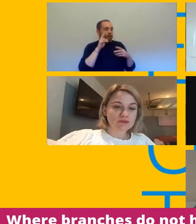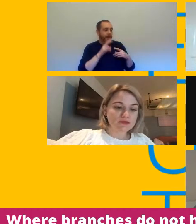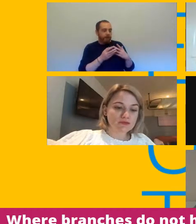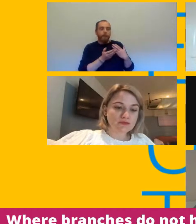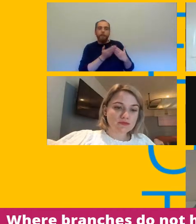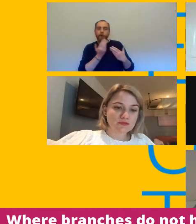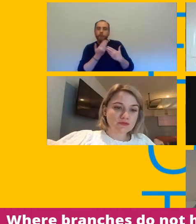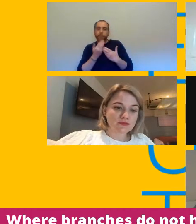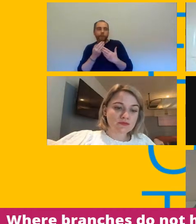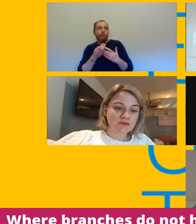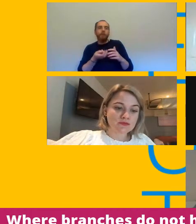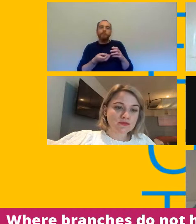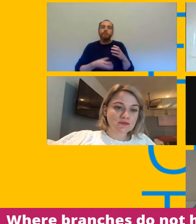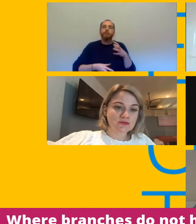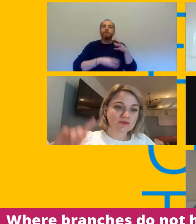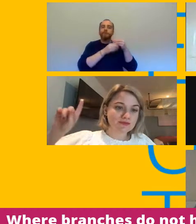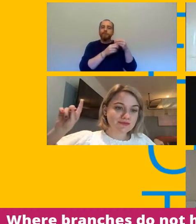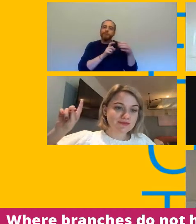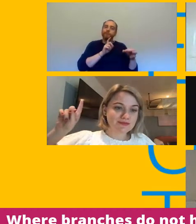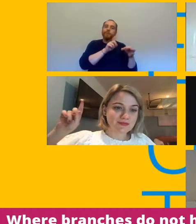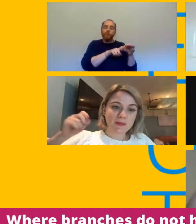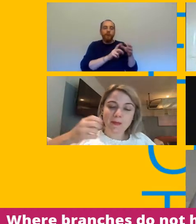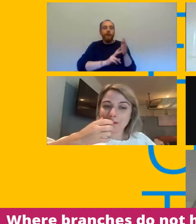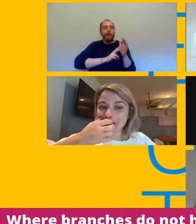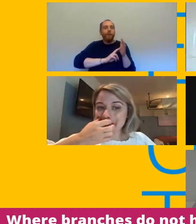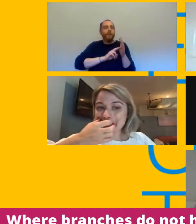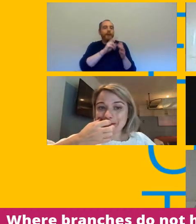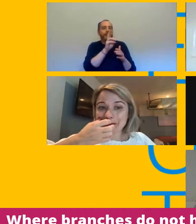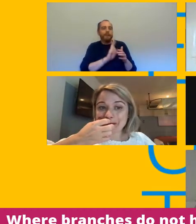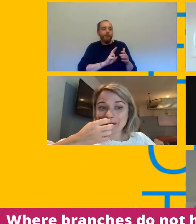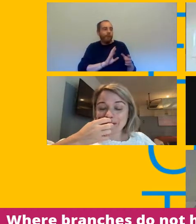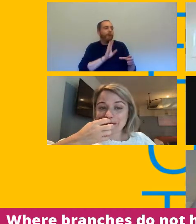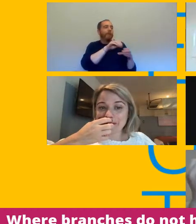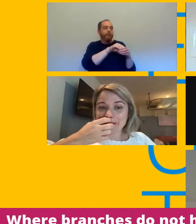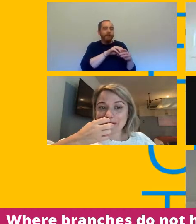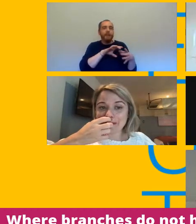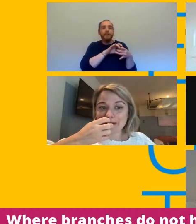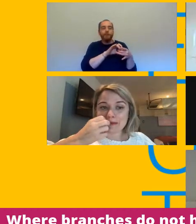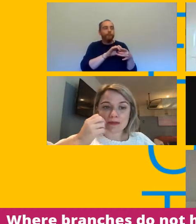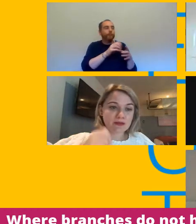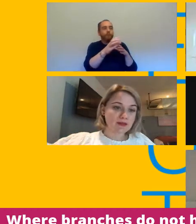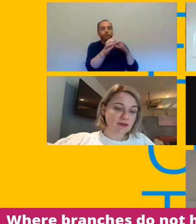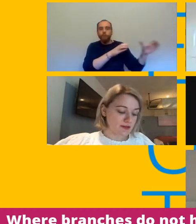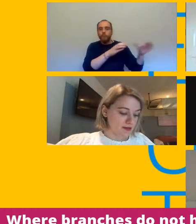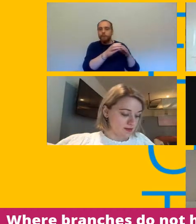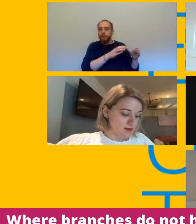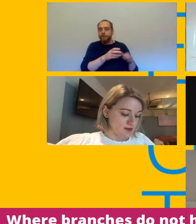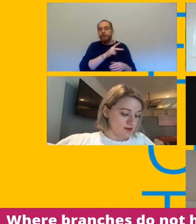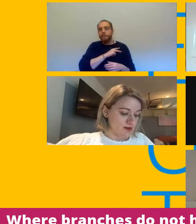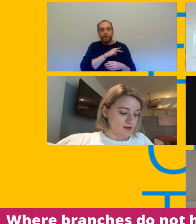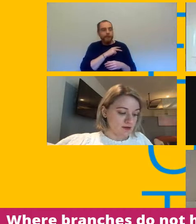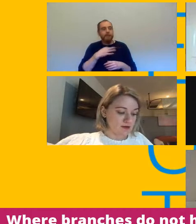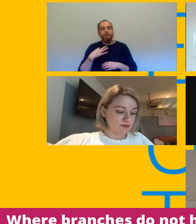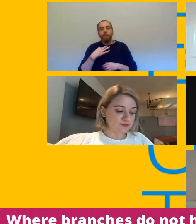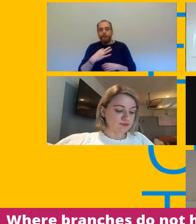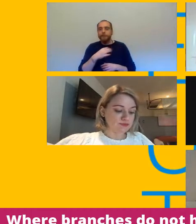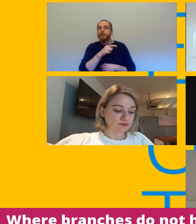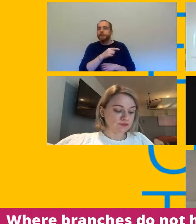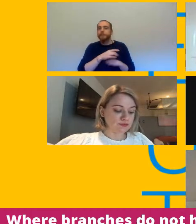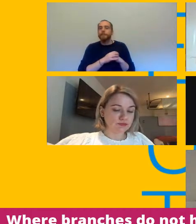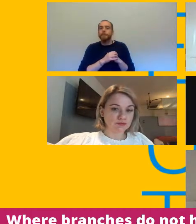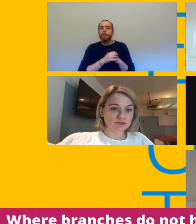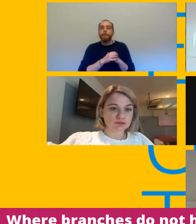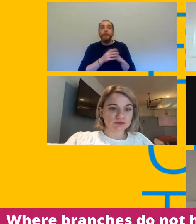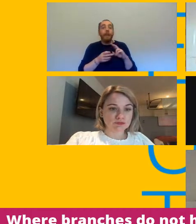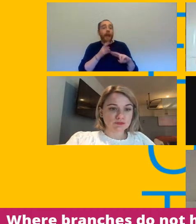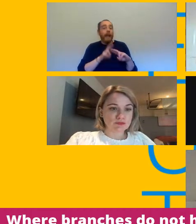the kind of thing that is to help us with this kind of recruitment and of course you know from a kind of basic point of view if you really don't have a